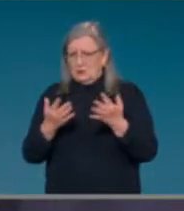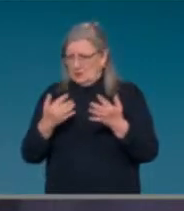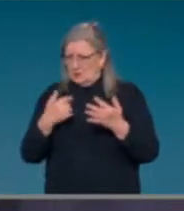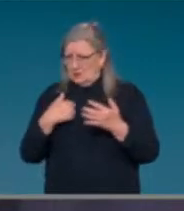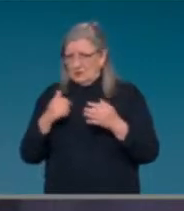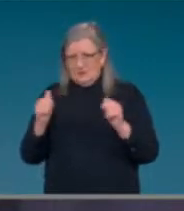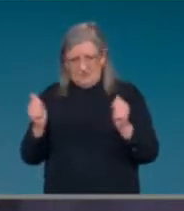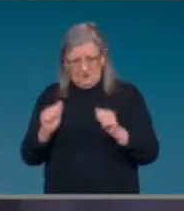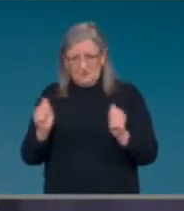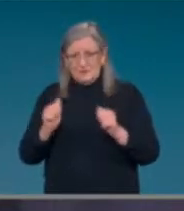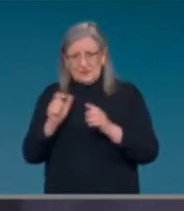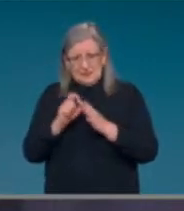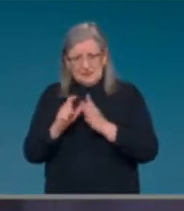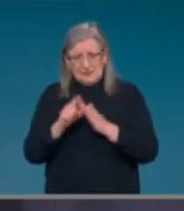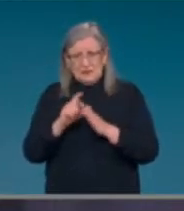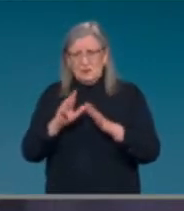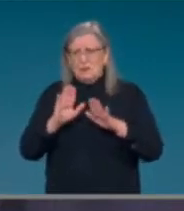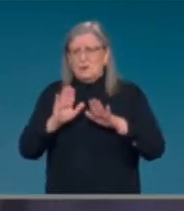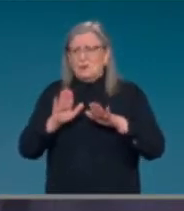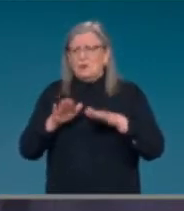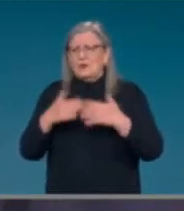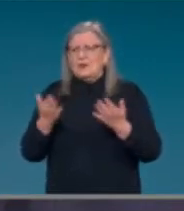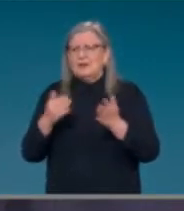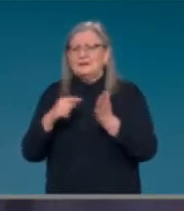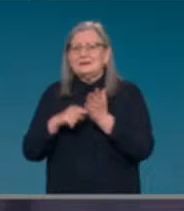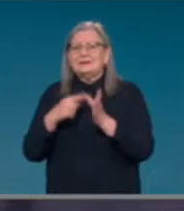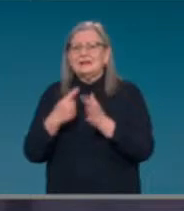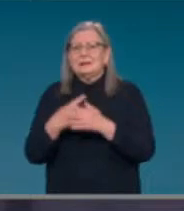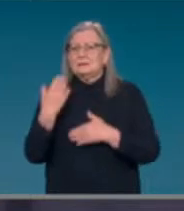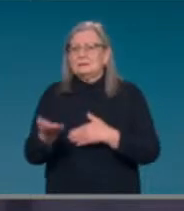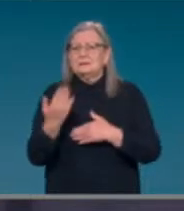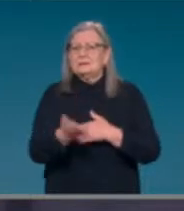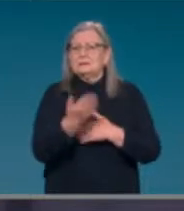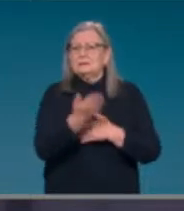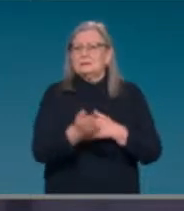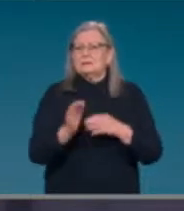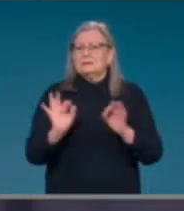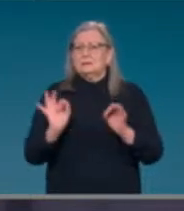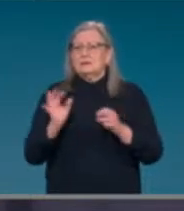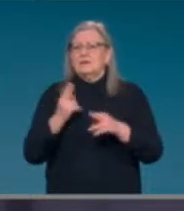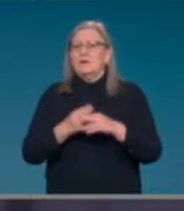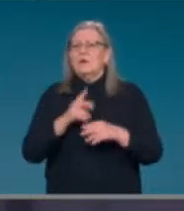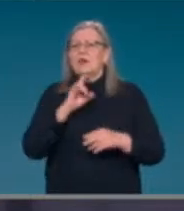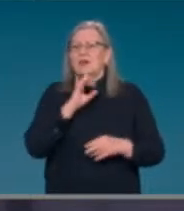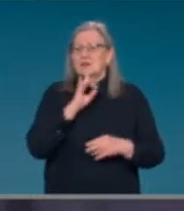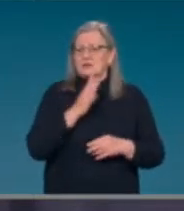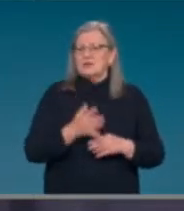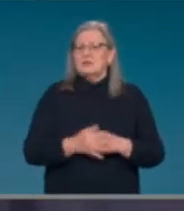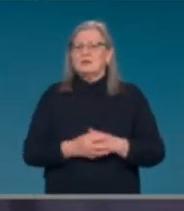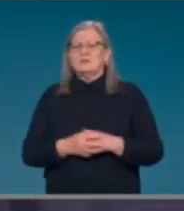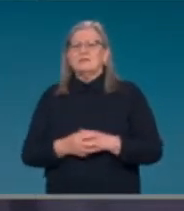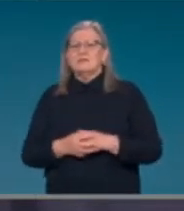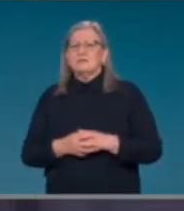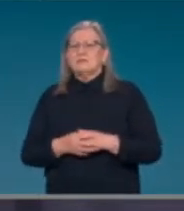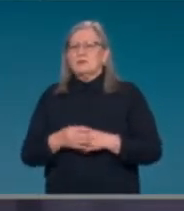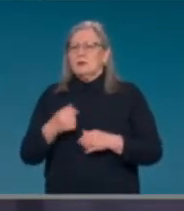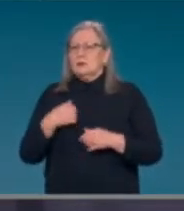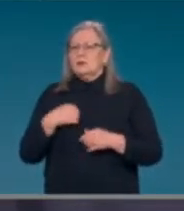Uh, we're going to clearly, uh, meet and significantly beat our 2030